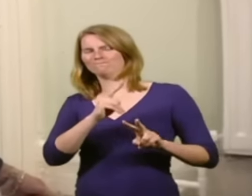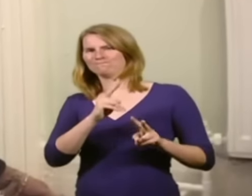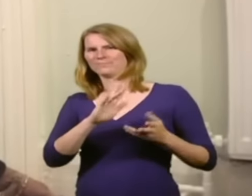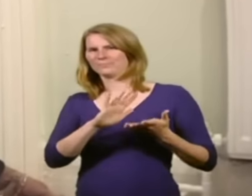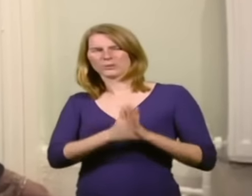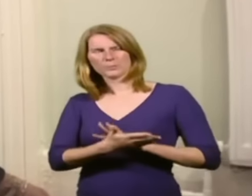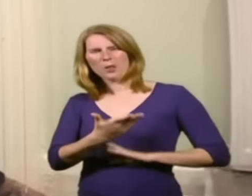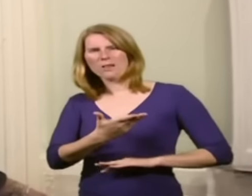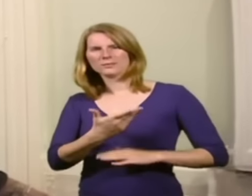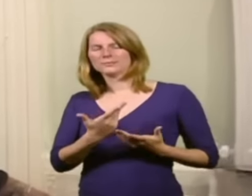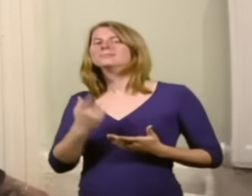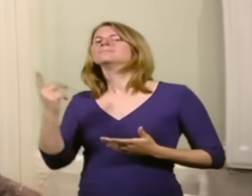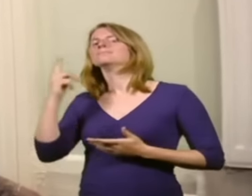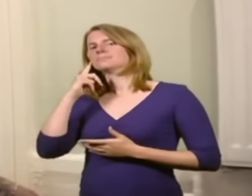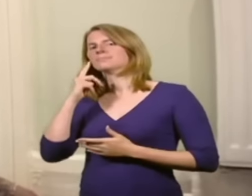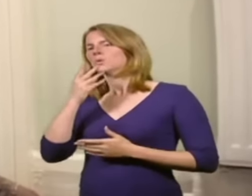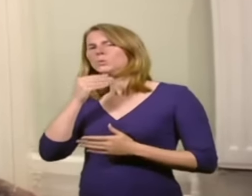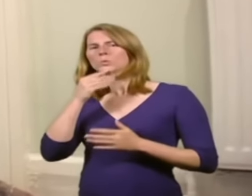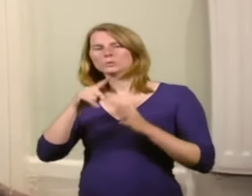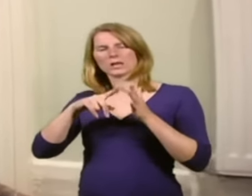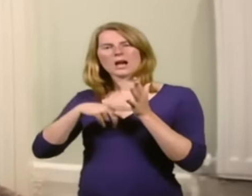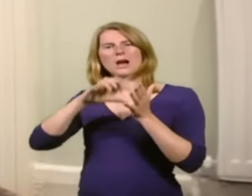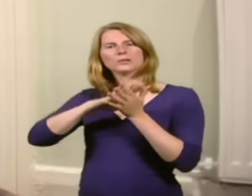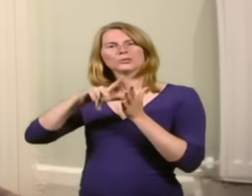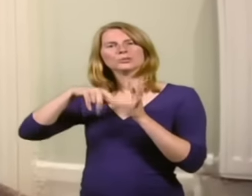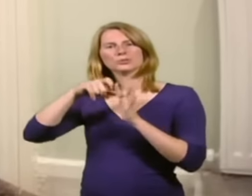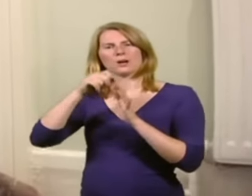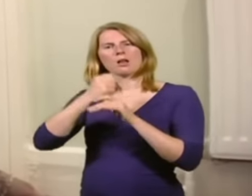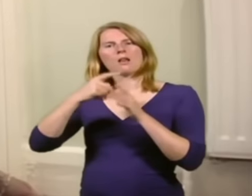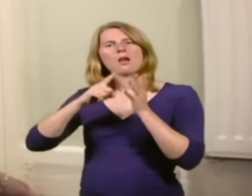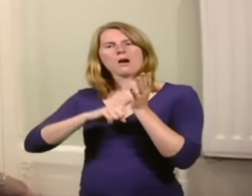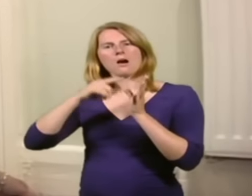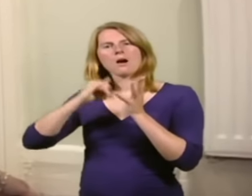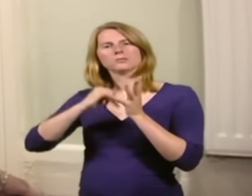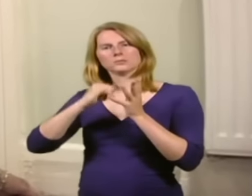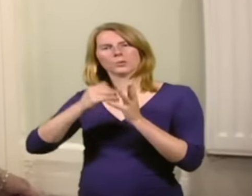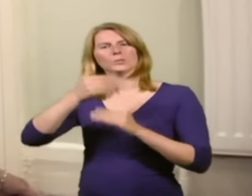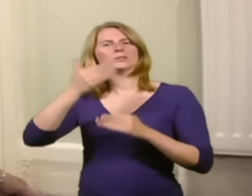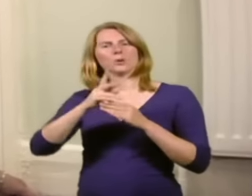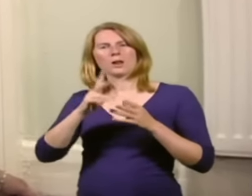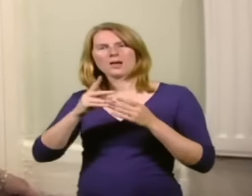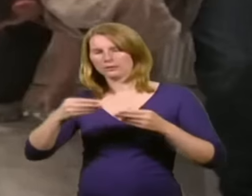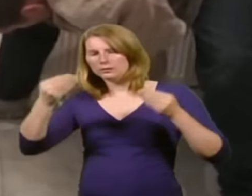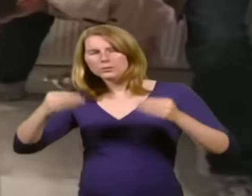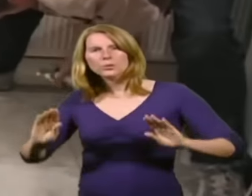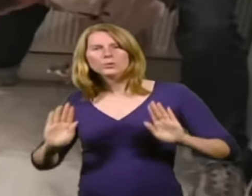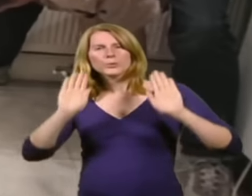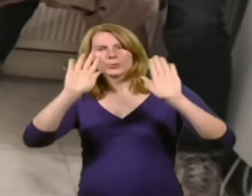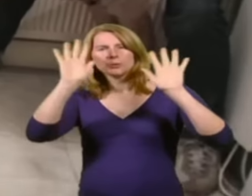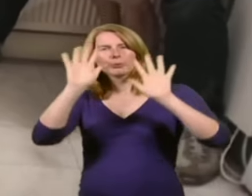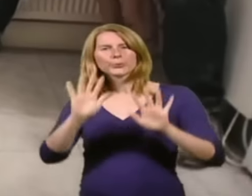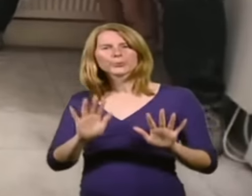window very easily with this film. And we're spraying it with washing-up liquid and water.